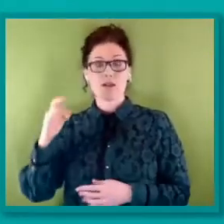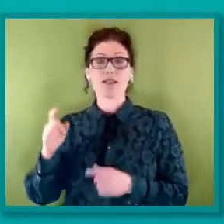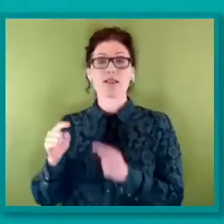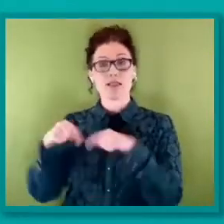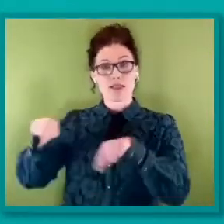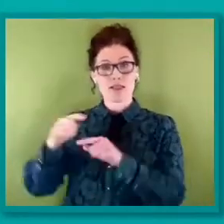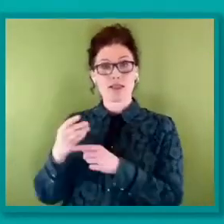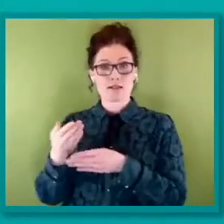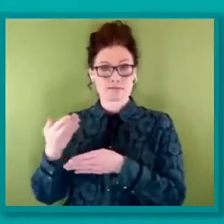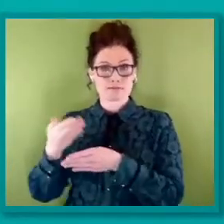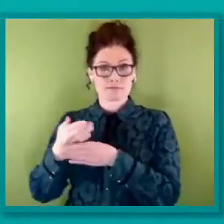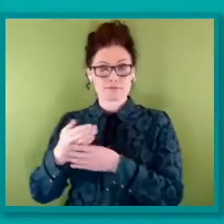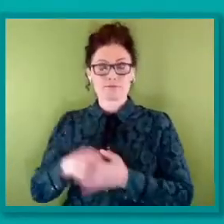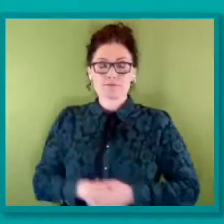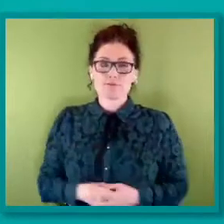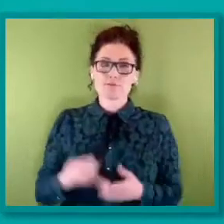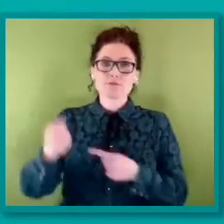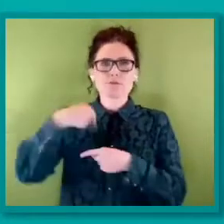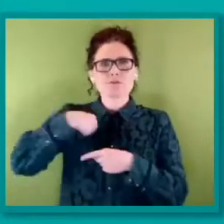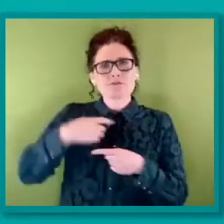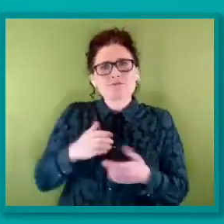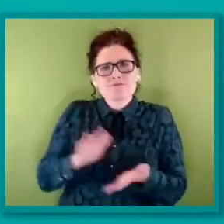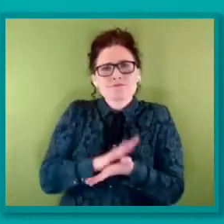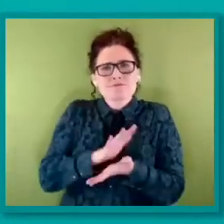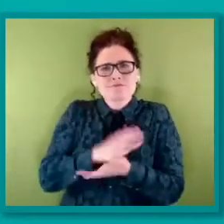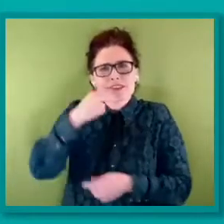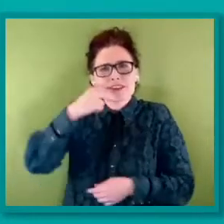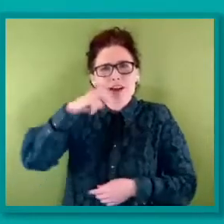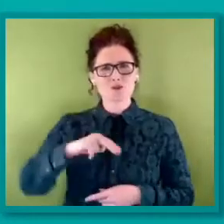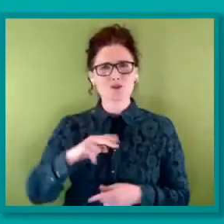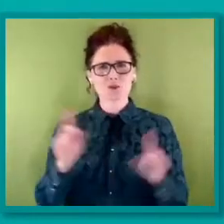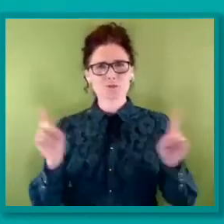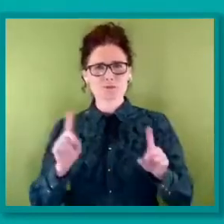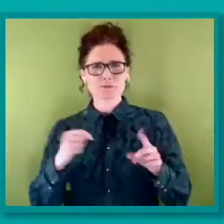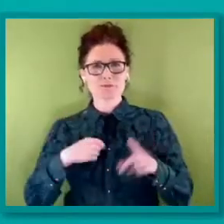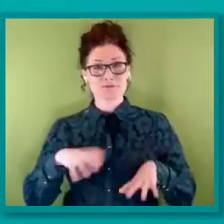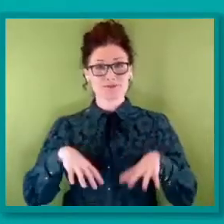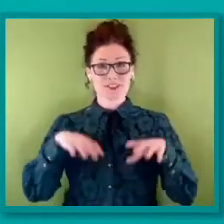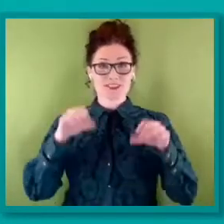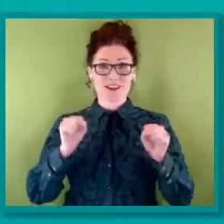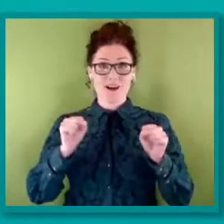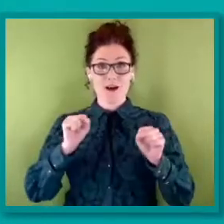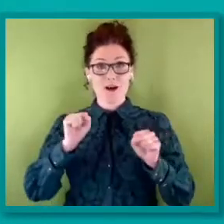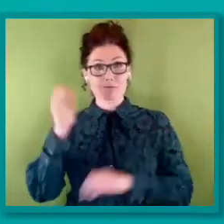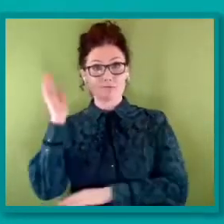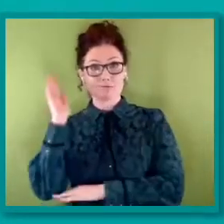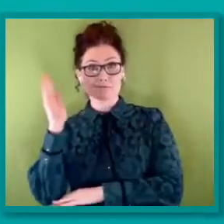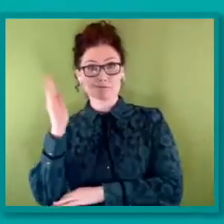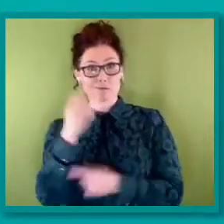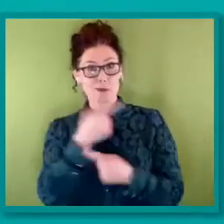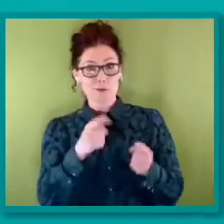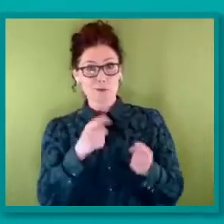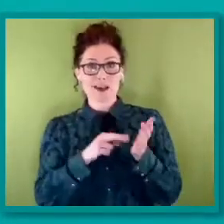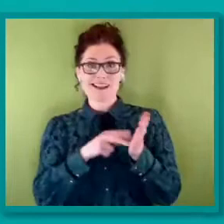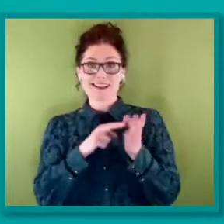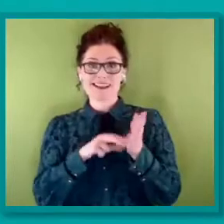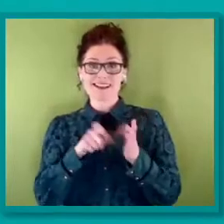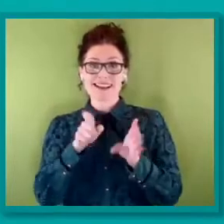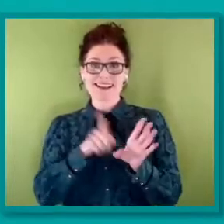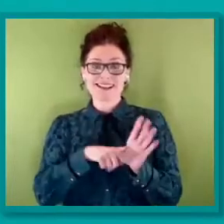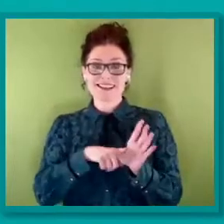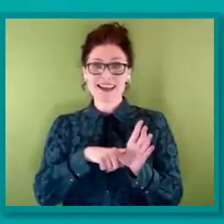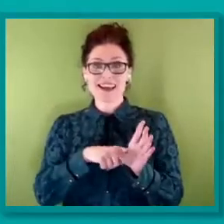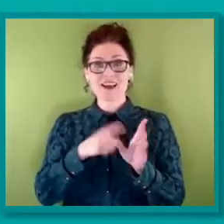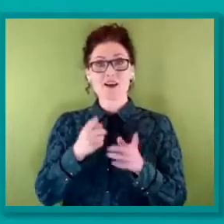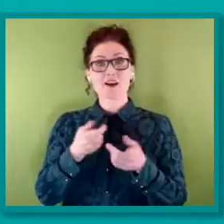pleased to say this afternoon that we will be starting with with speeches from Nancy Kelly, chief executive of Stonewall